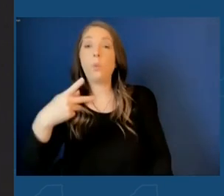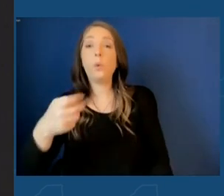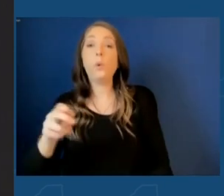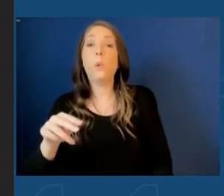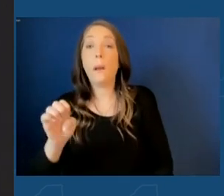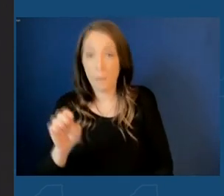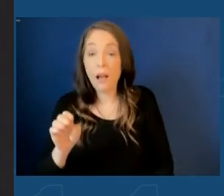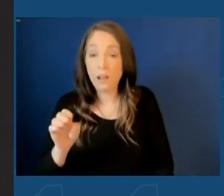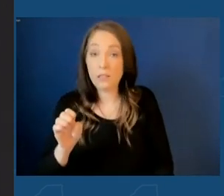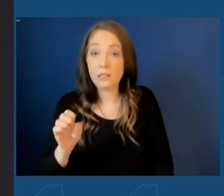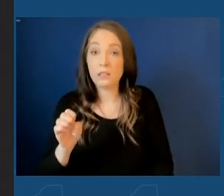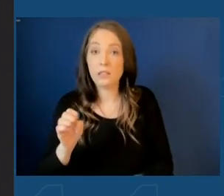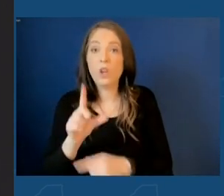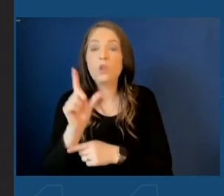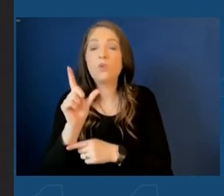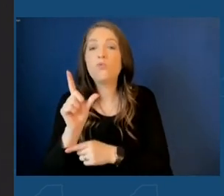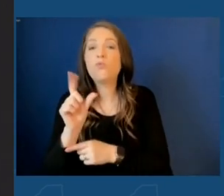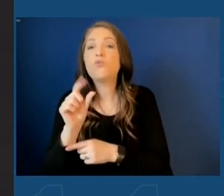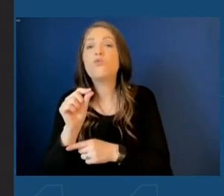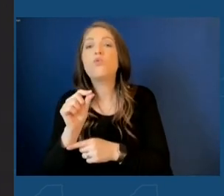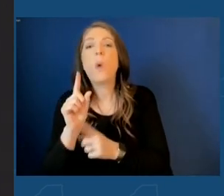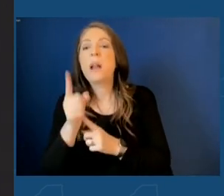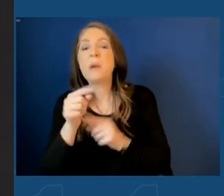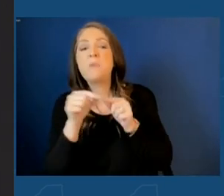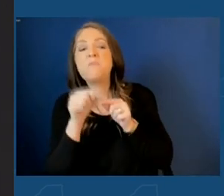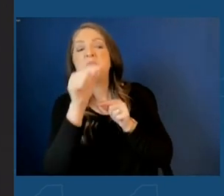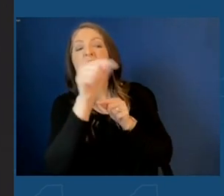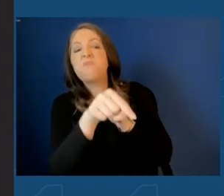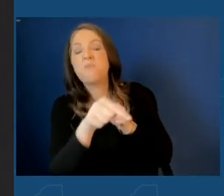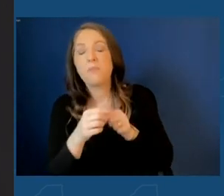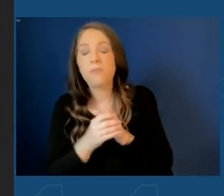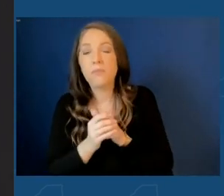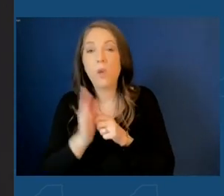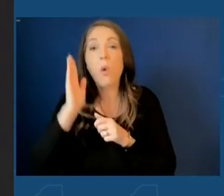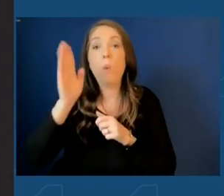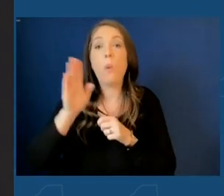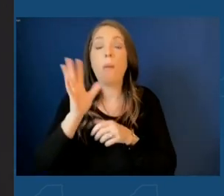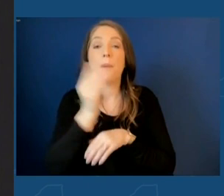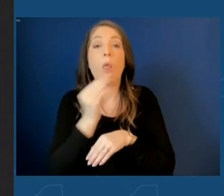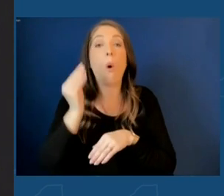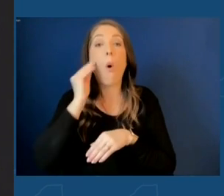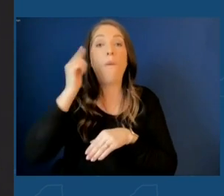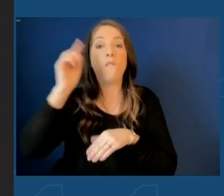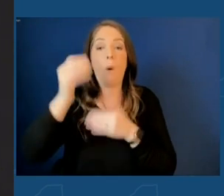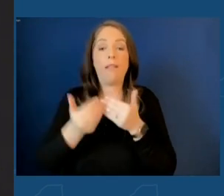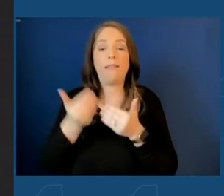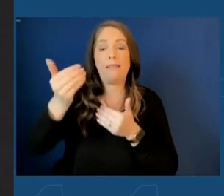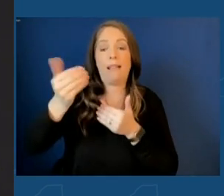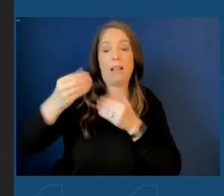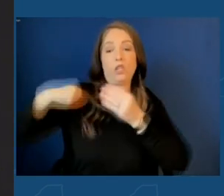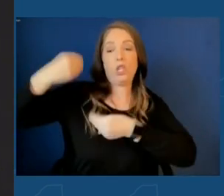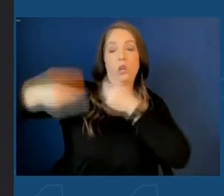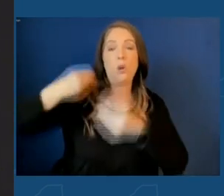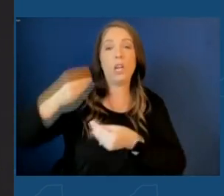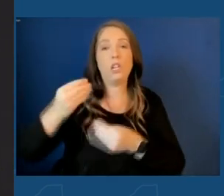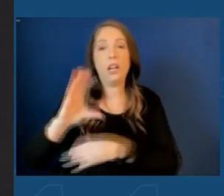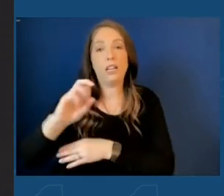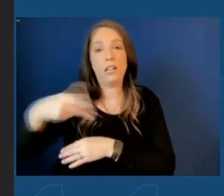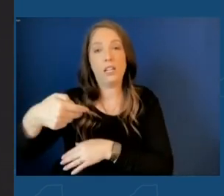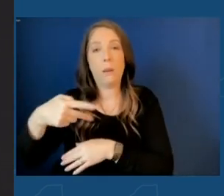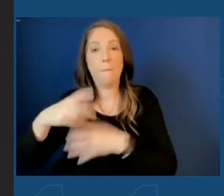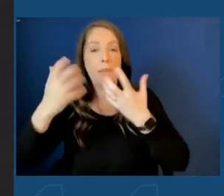Park, literally 20 minutes down the road from here in Clay, will be the home to the next generation of chip manufacturing.